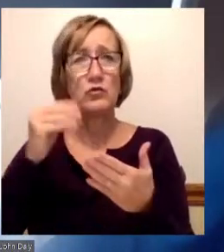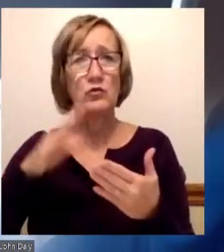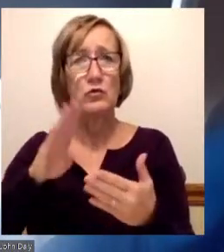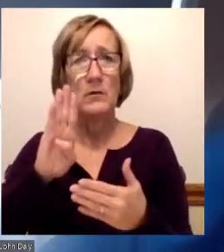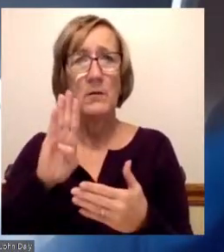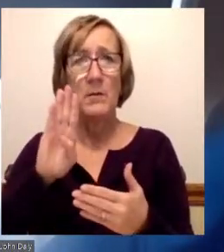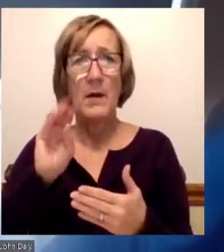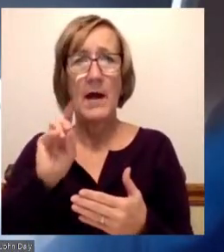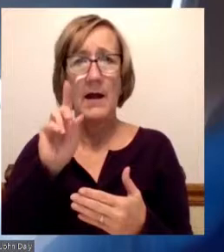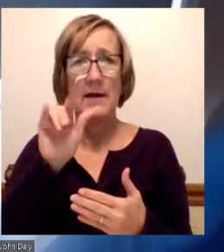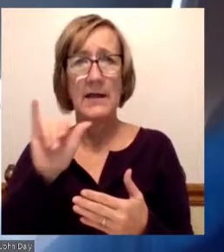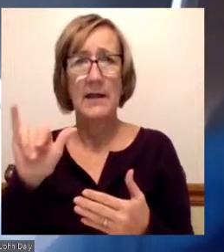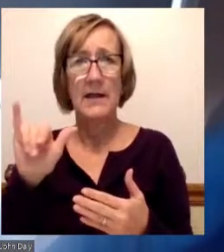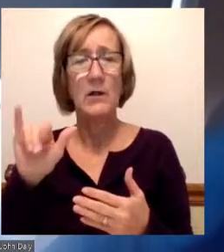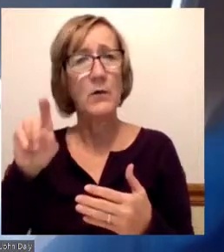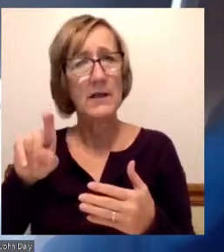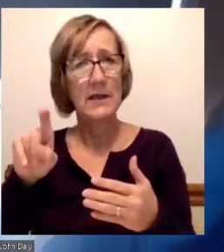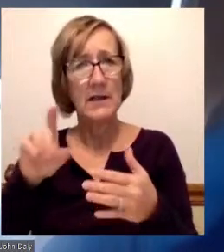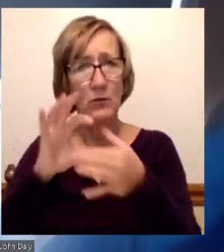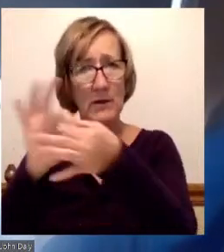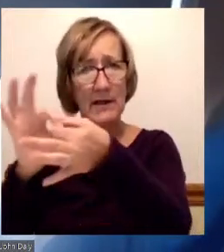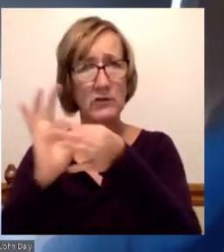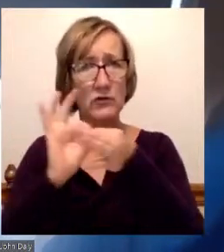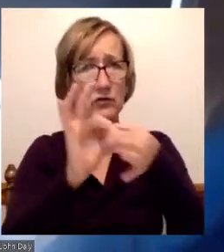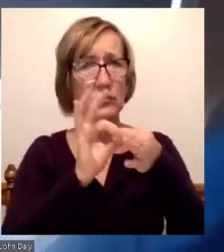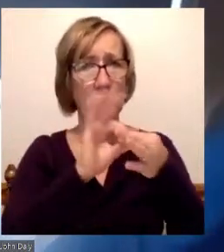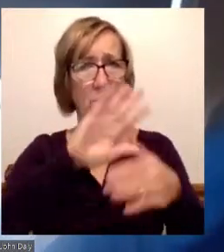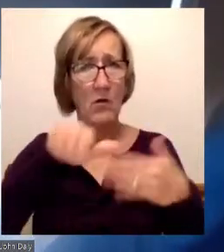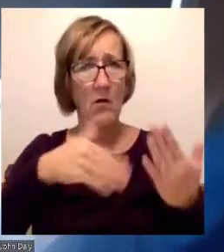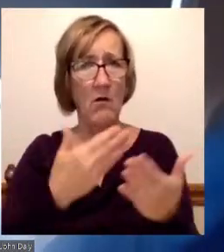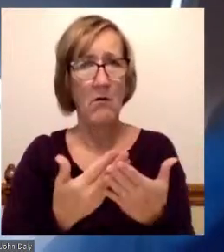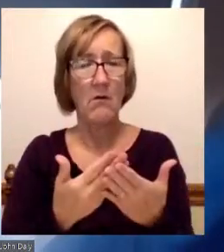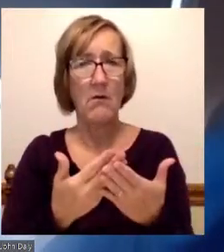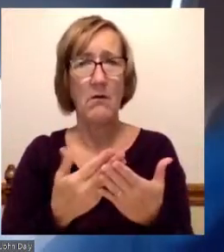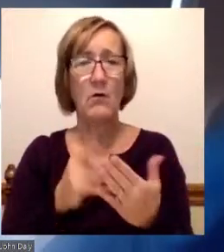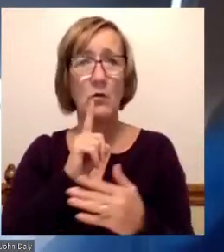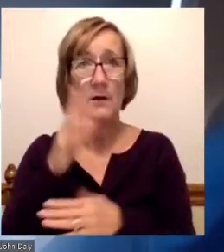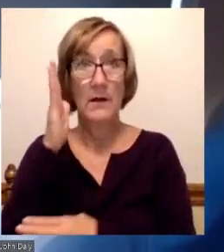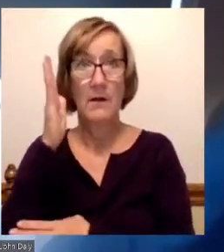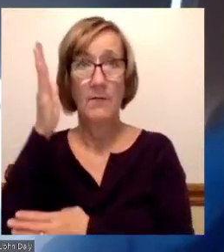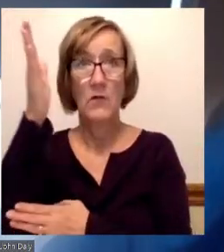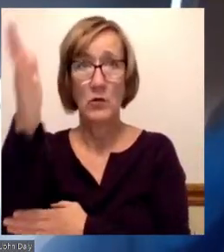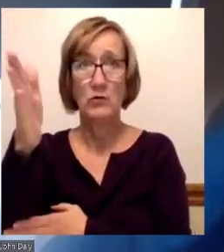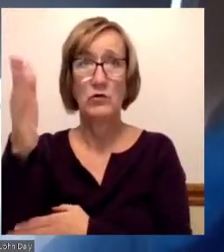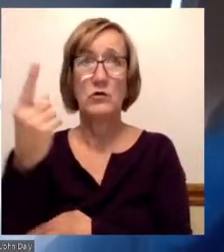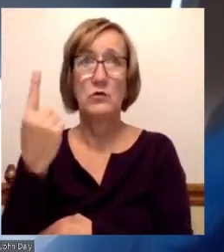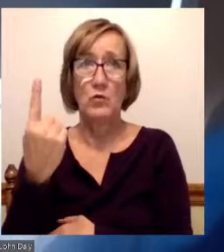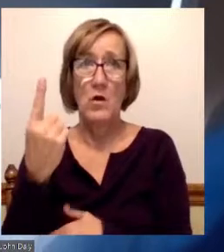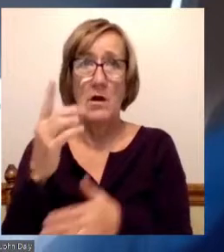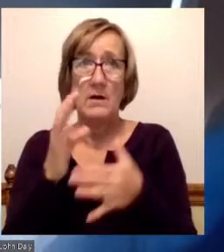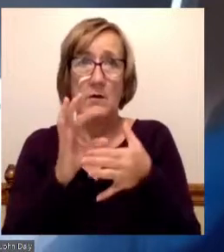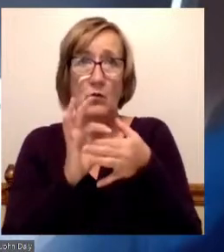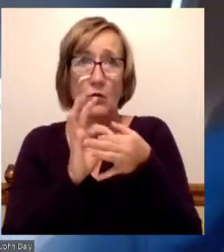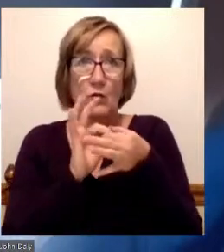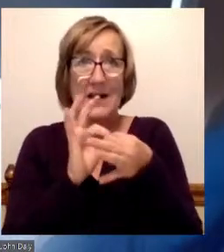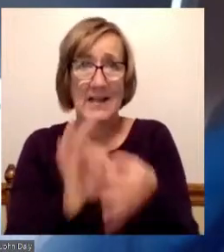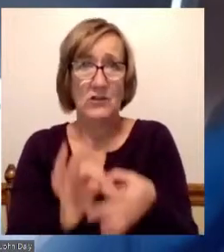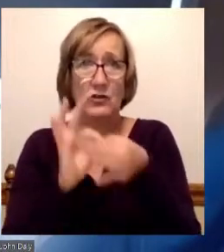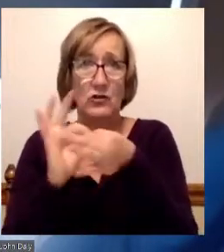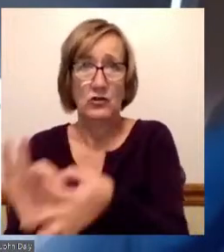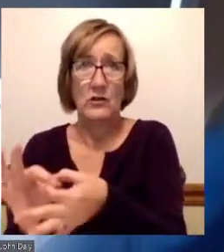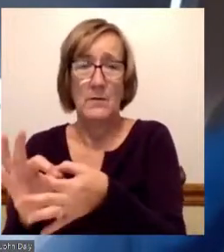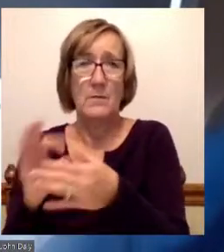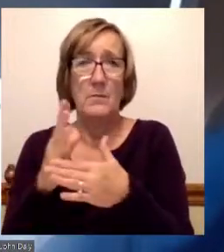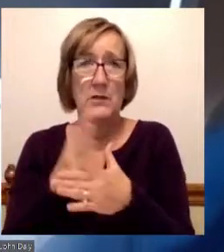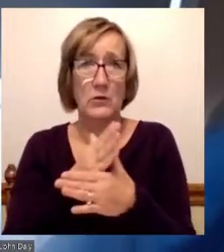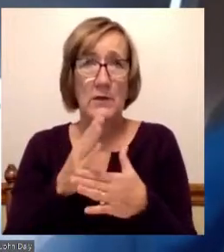have to, we all have to build relationships with. The future is going to be one of relationships and alliances between